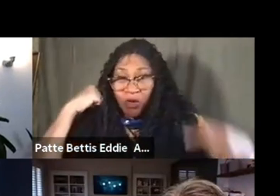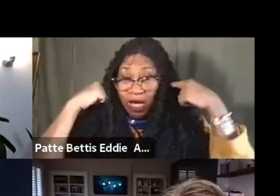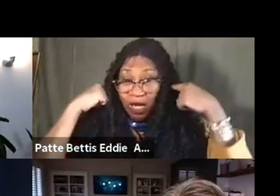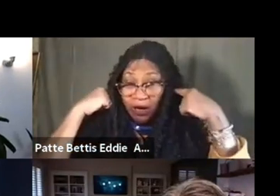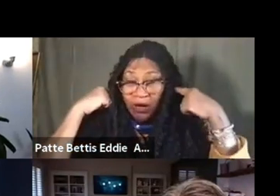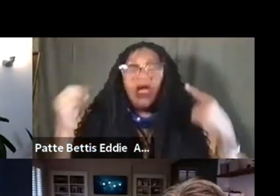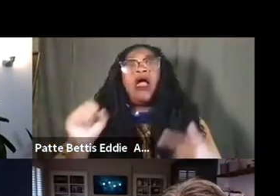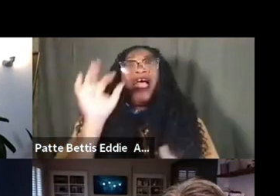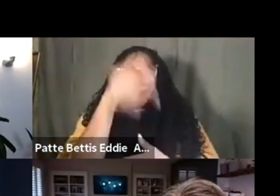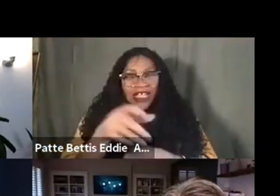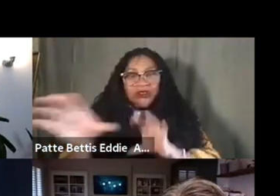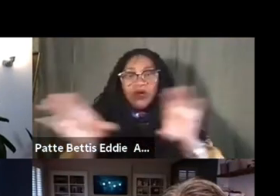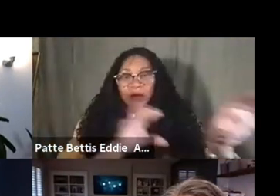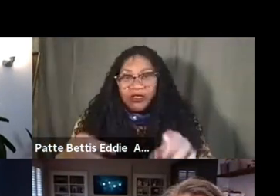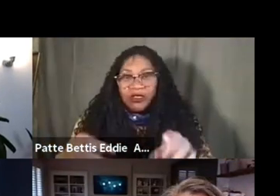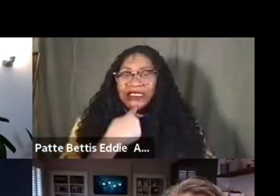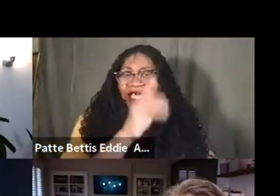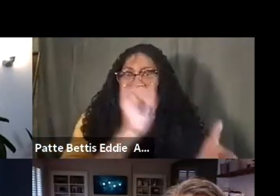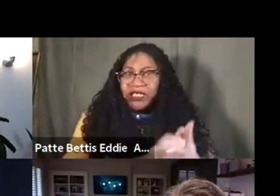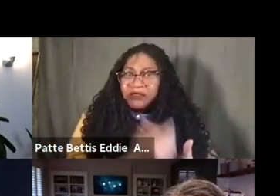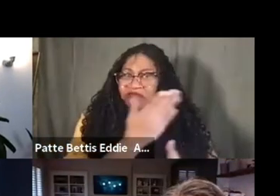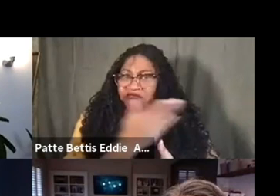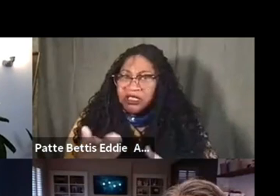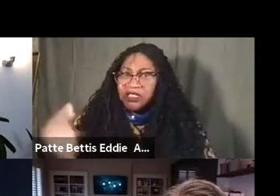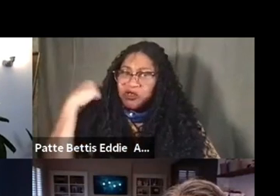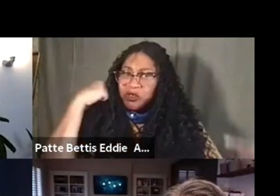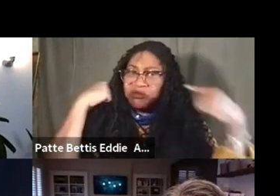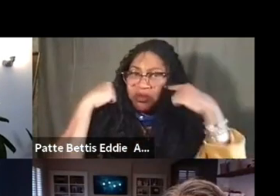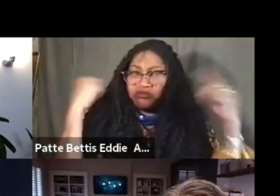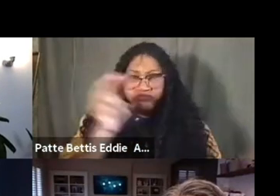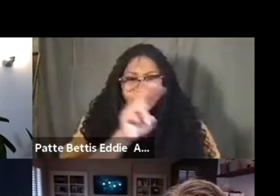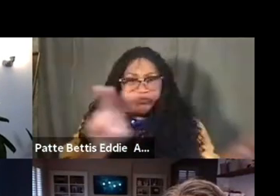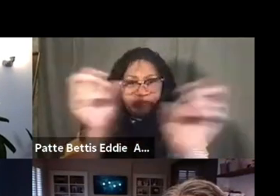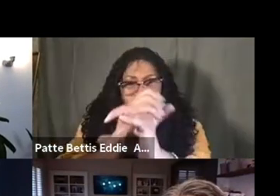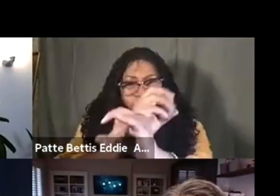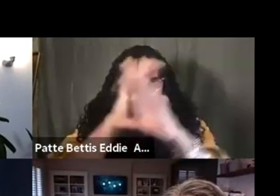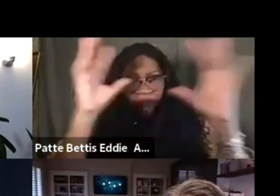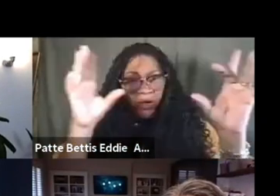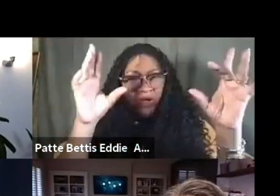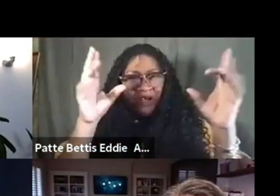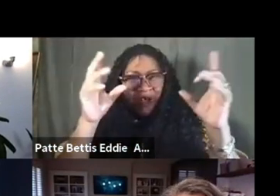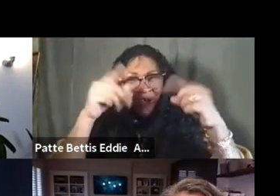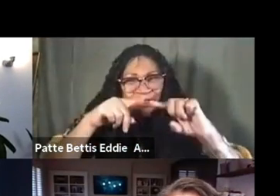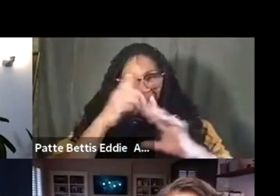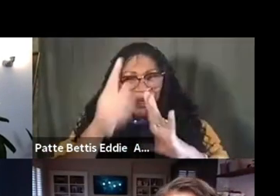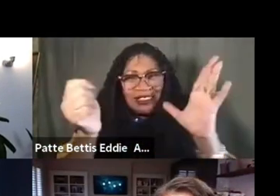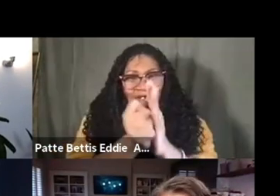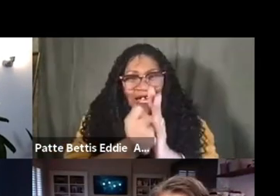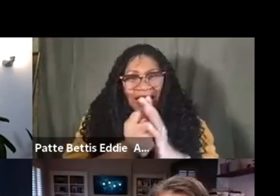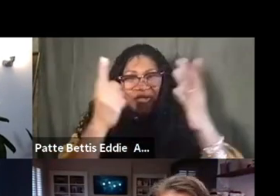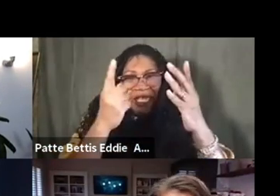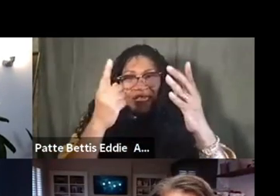of my career, you know, is calling these audibles, you know, um, in the midst, you know, of institutional